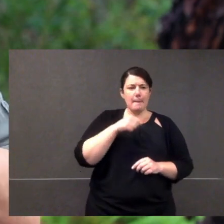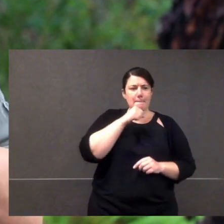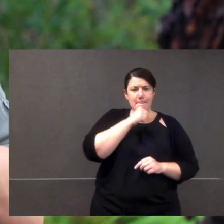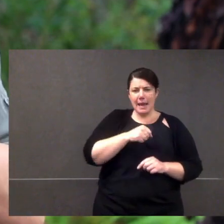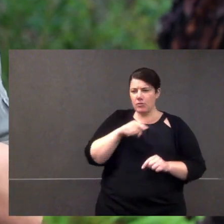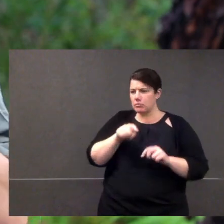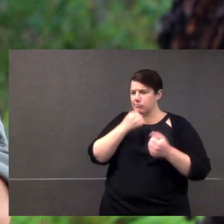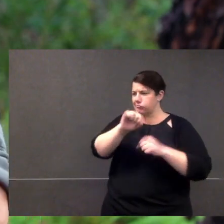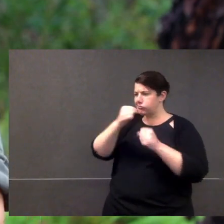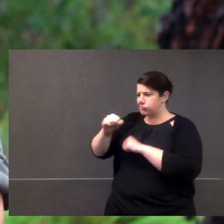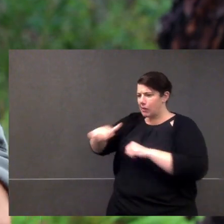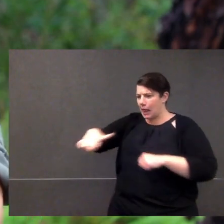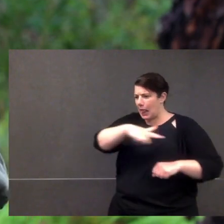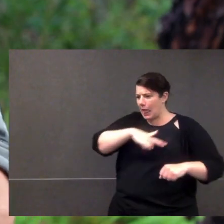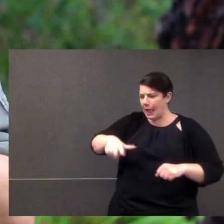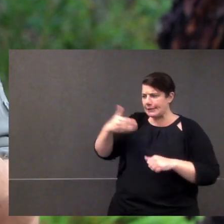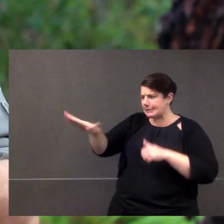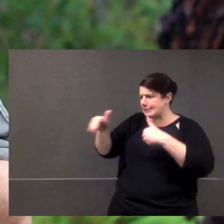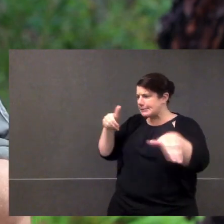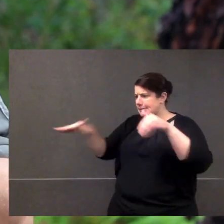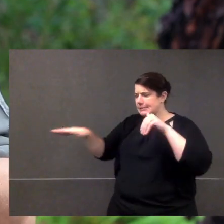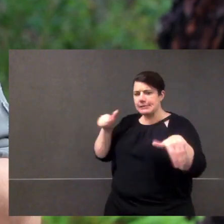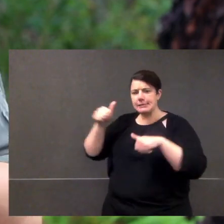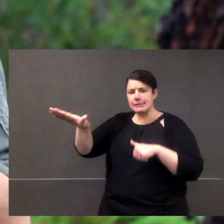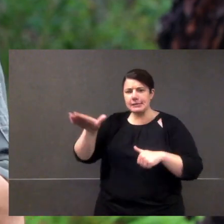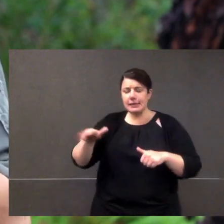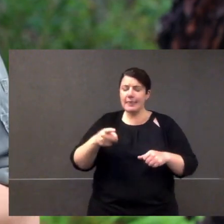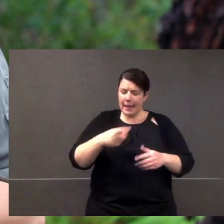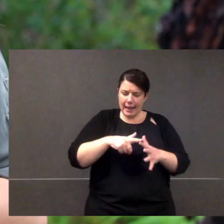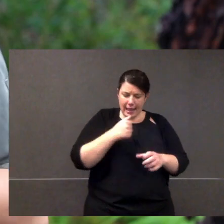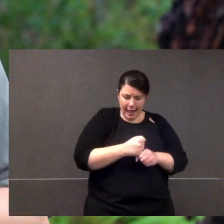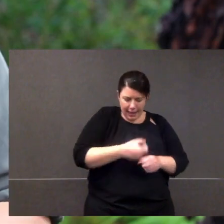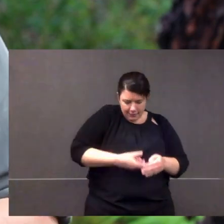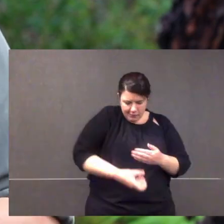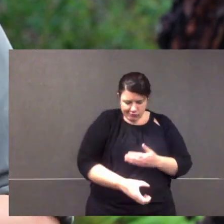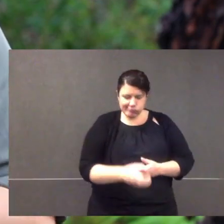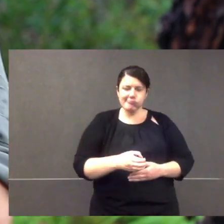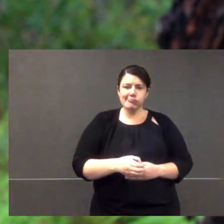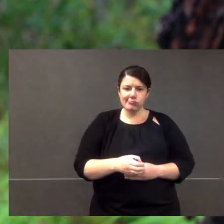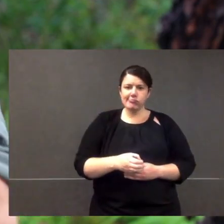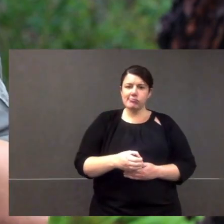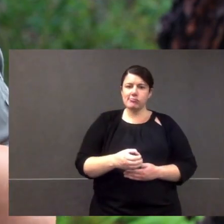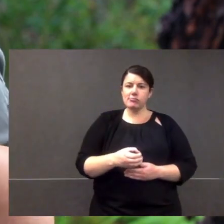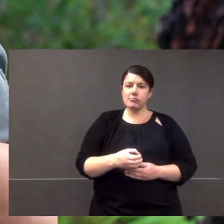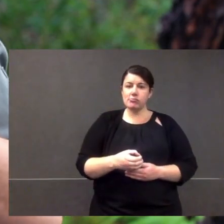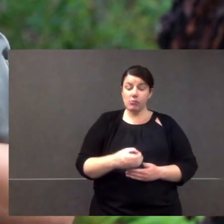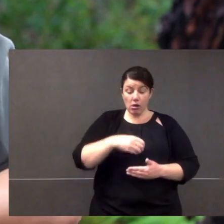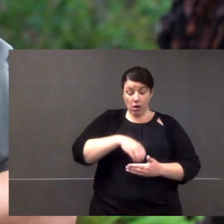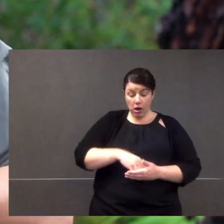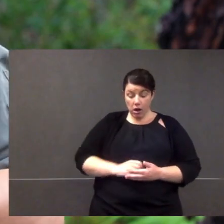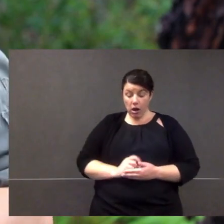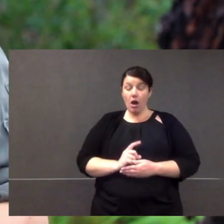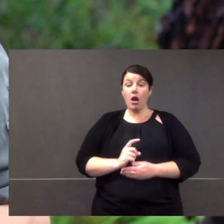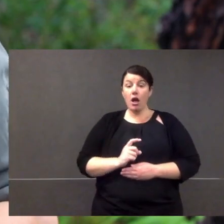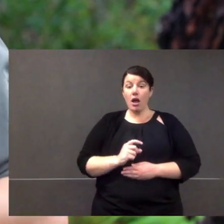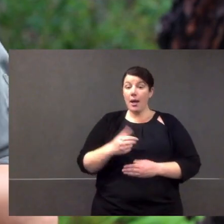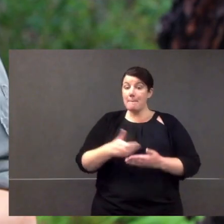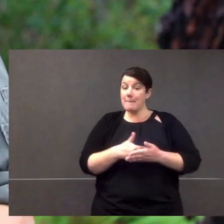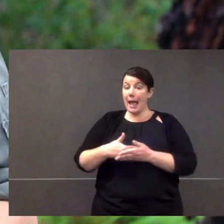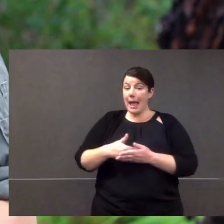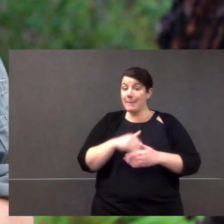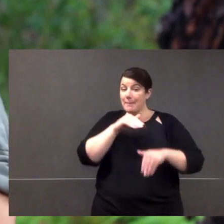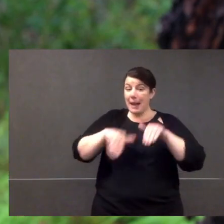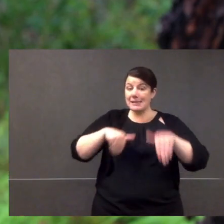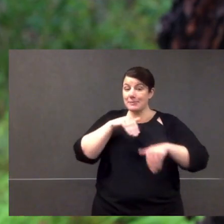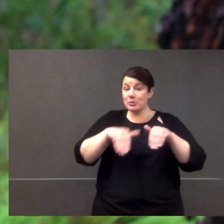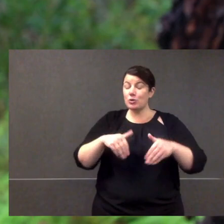and when they do that's when the males are really territorial, but a female will go and then go through that life cycle of egg, to laying the egg,